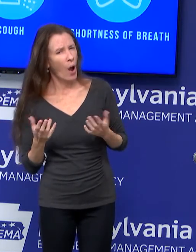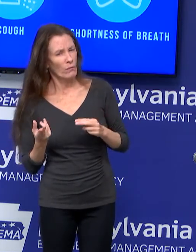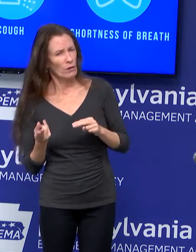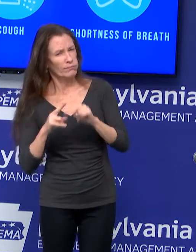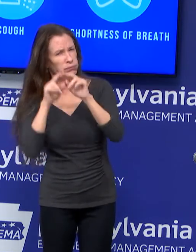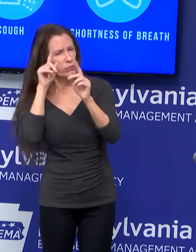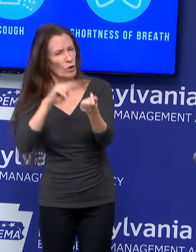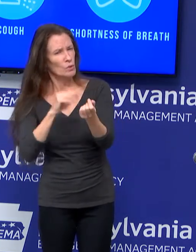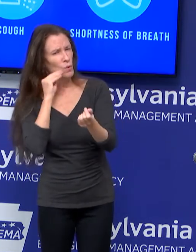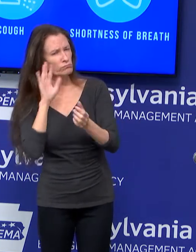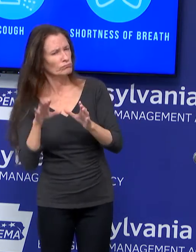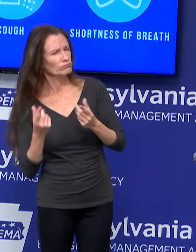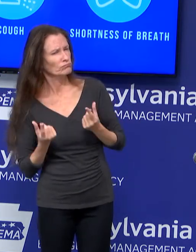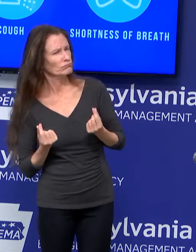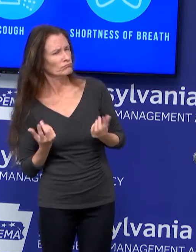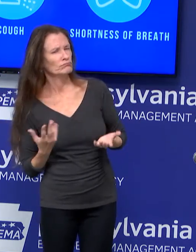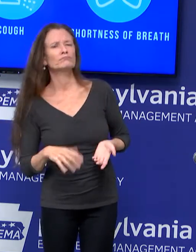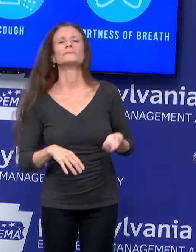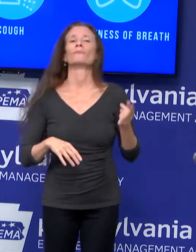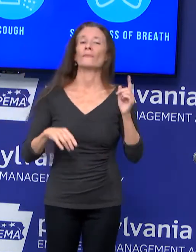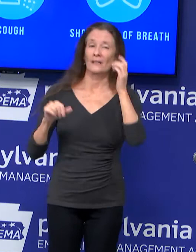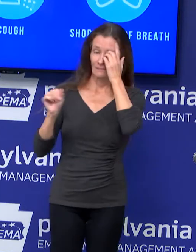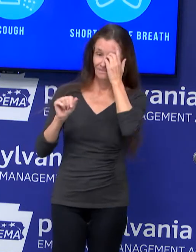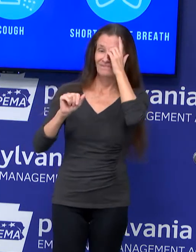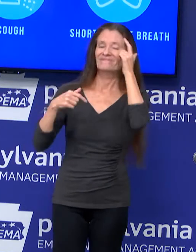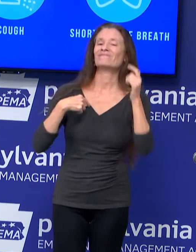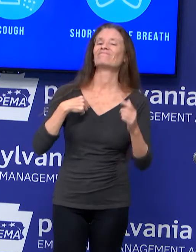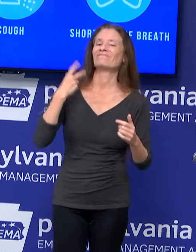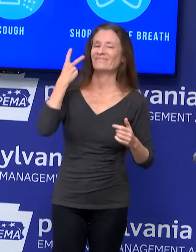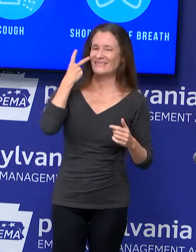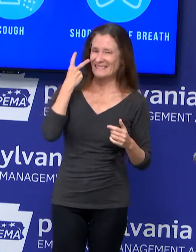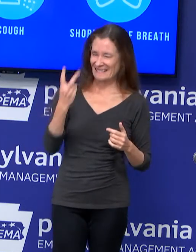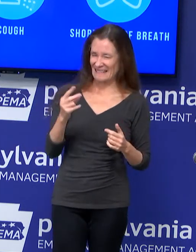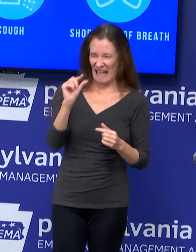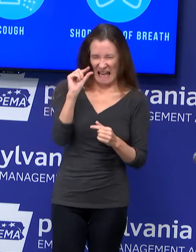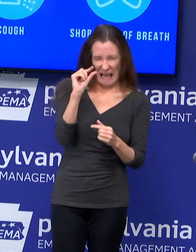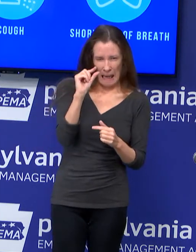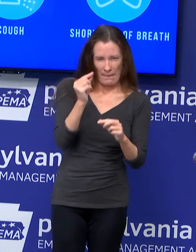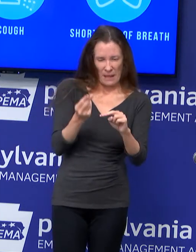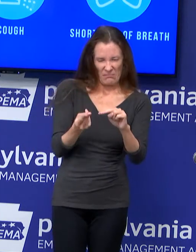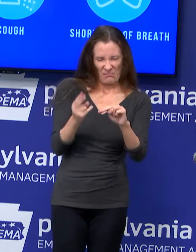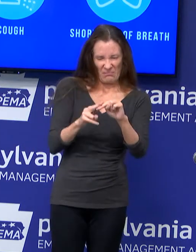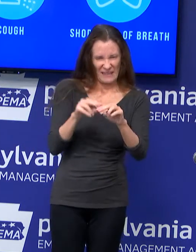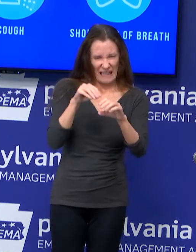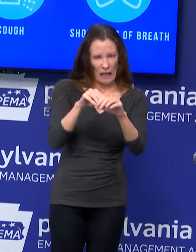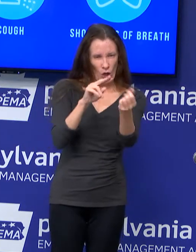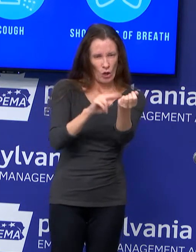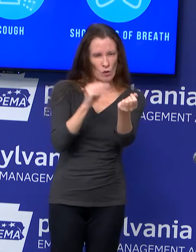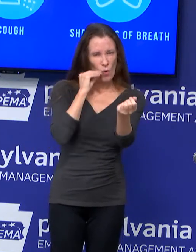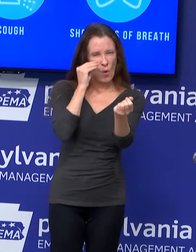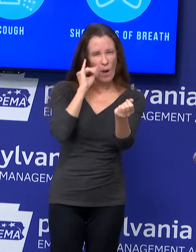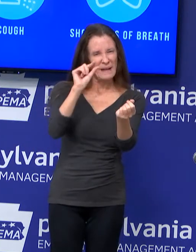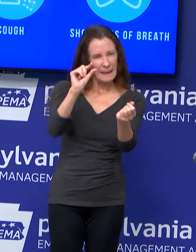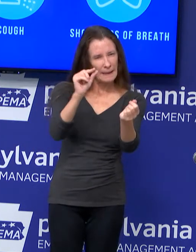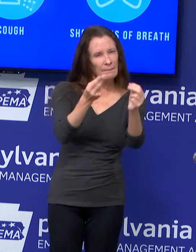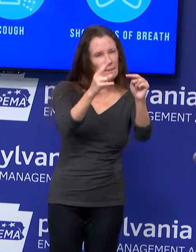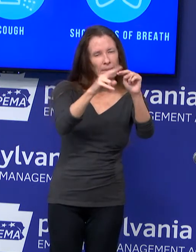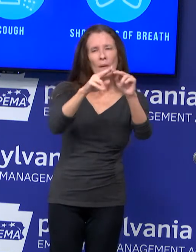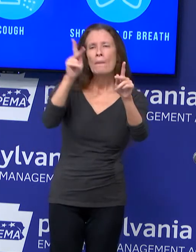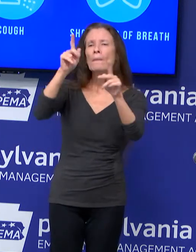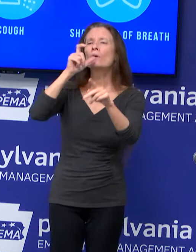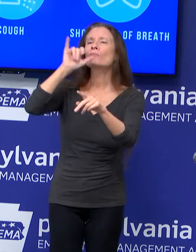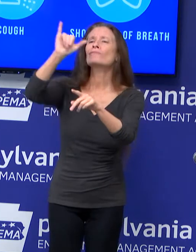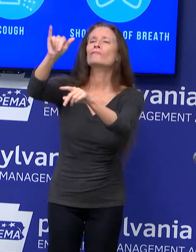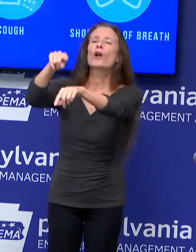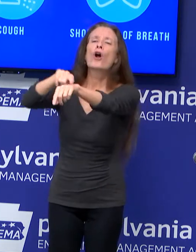are starting to see a small increase in terms of the number of cases in nursing homes and other long-term care living facilities. Nothing